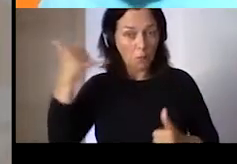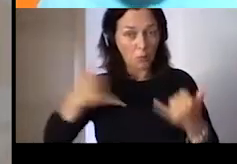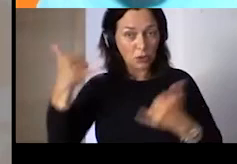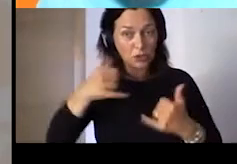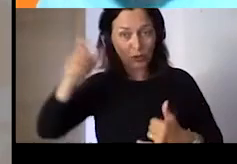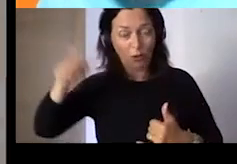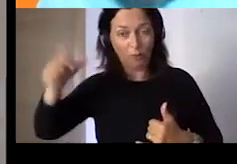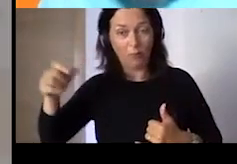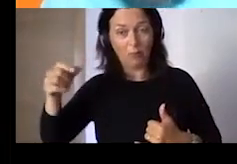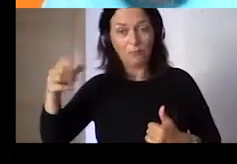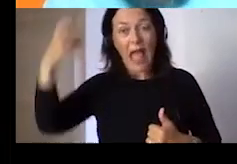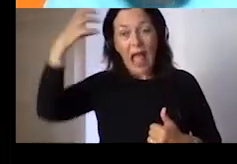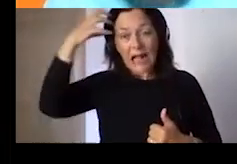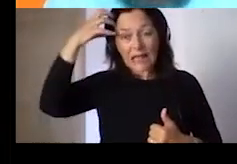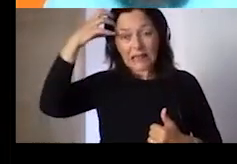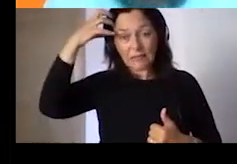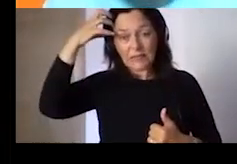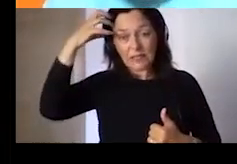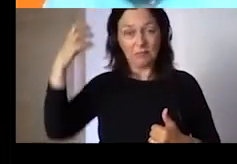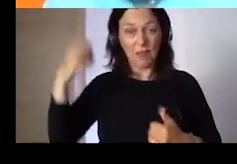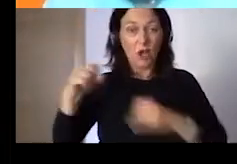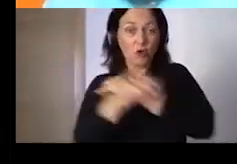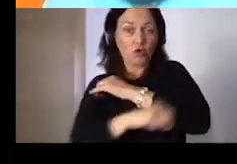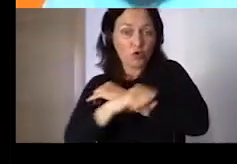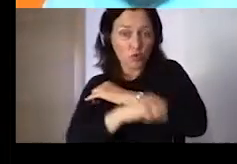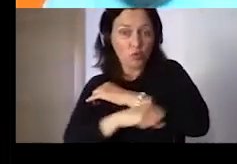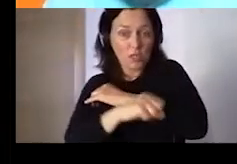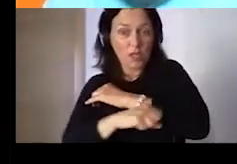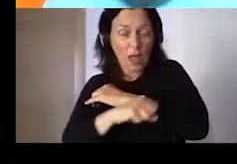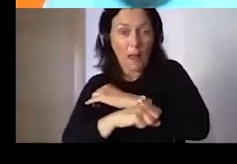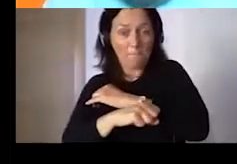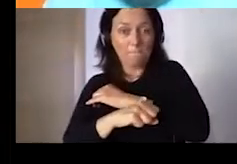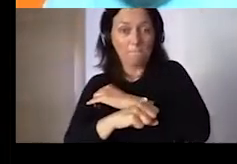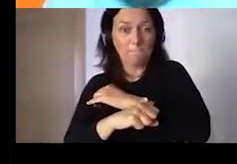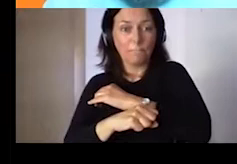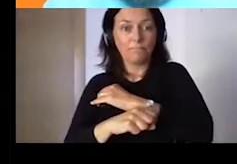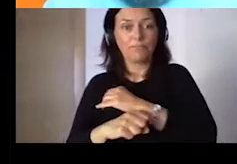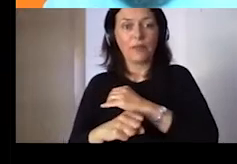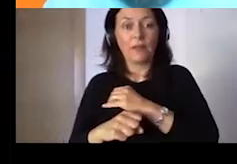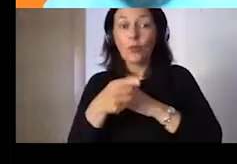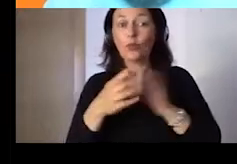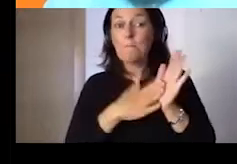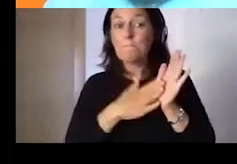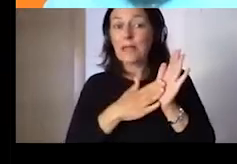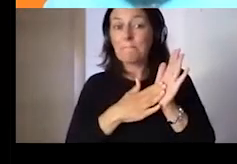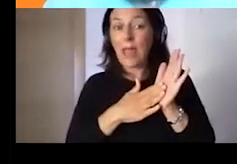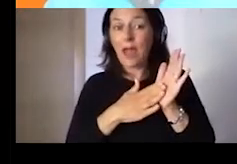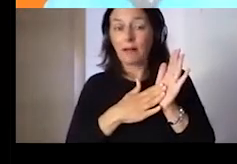This is just an example that I wanted to start it with to move